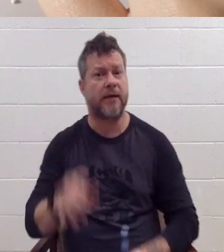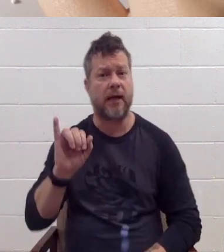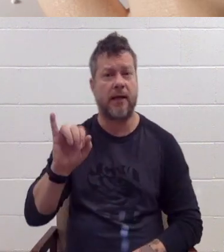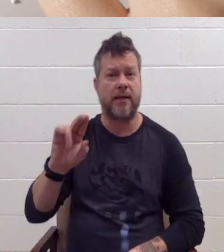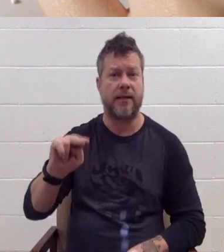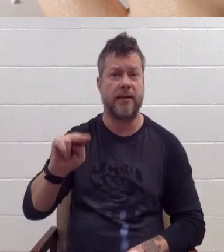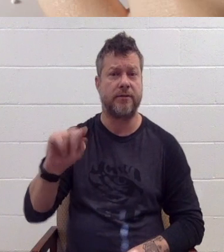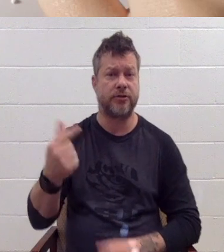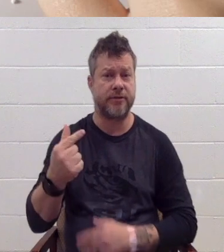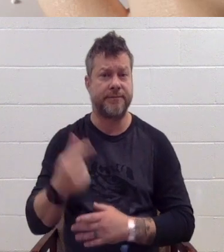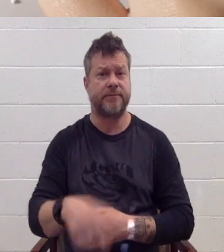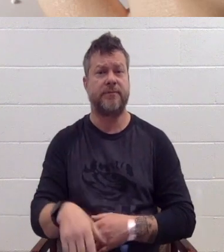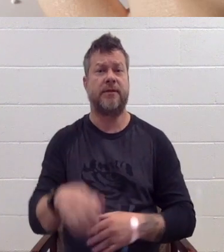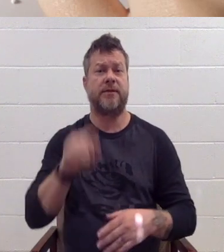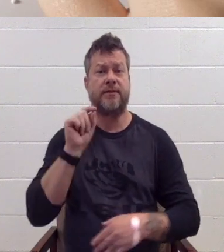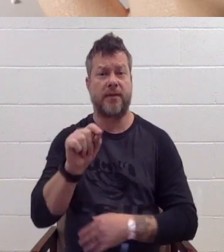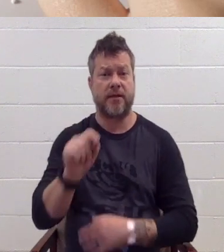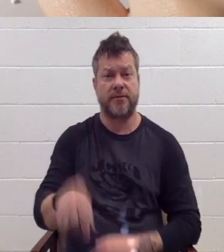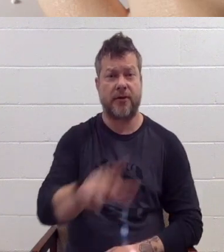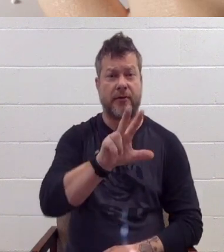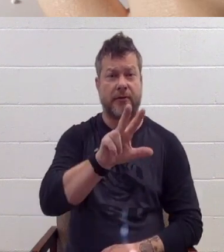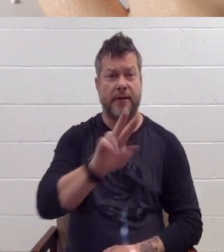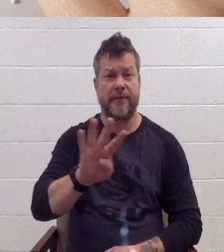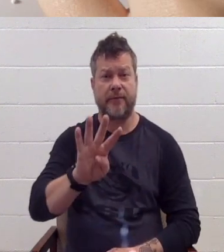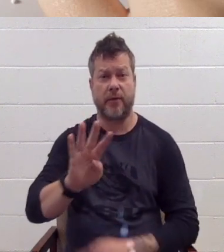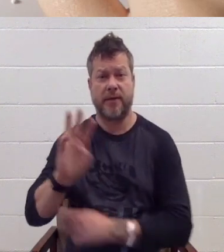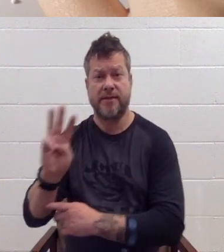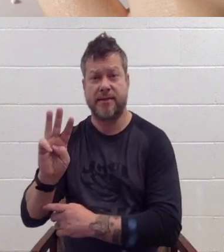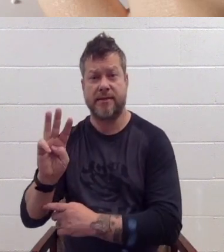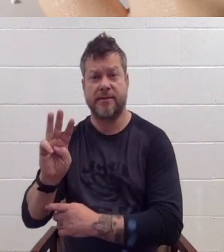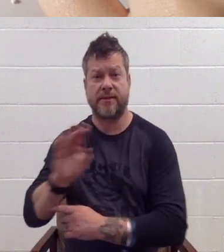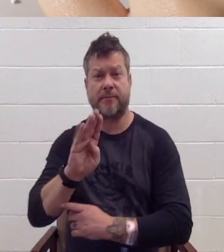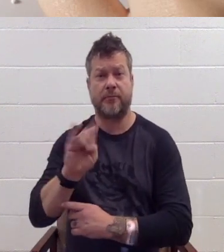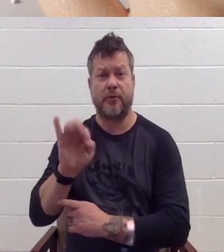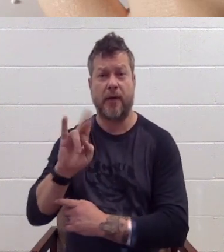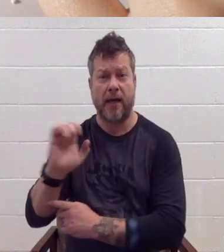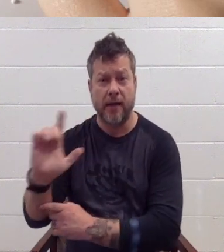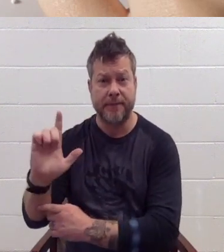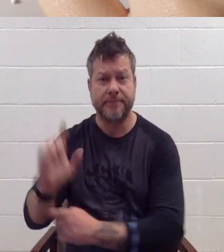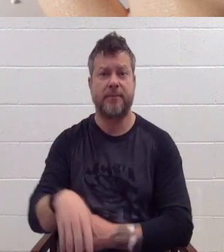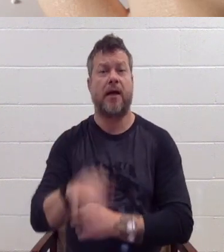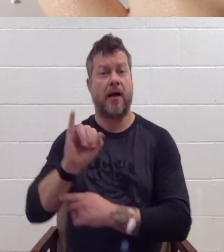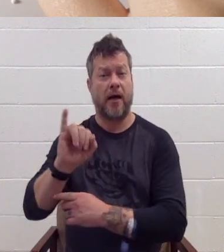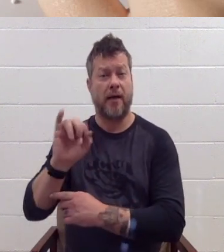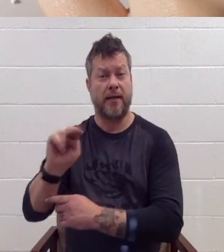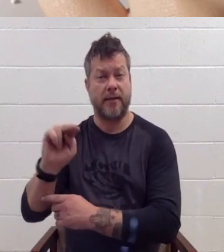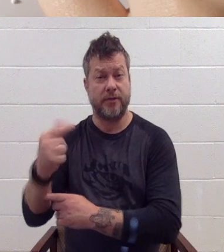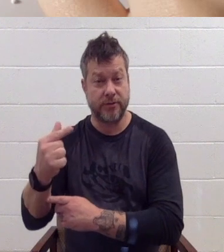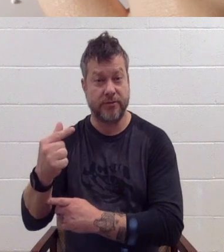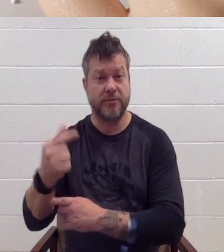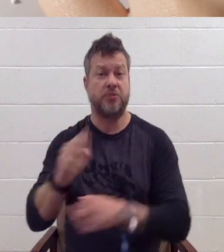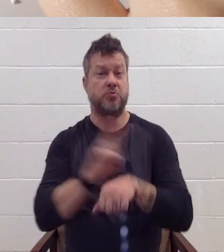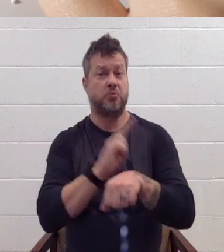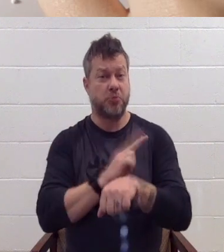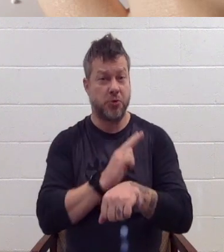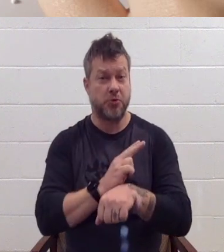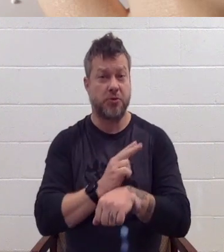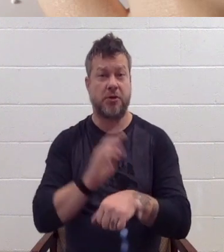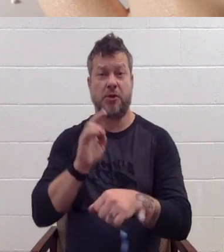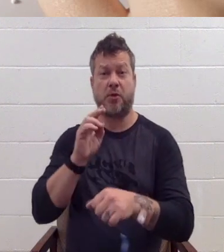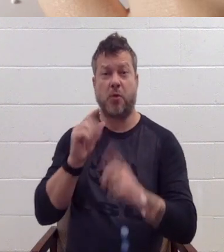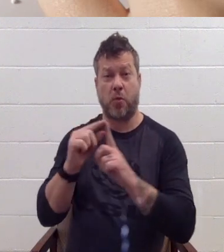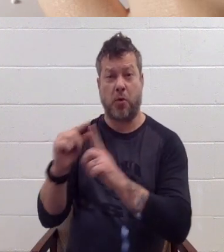The ING sign is dots three, four, six in Braille. The ING sign is used in the word spring.